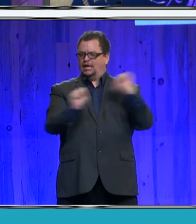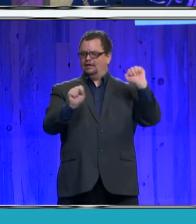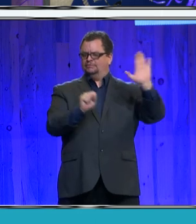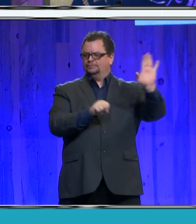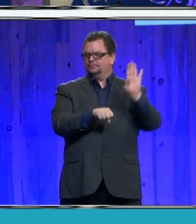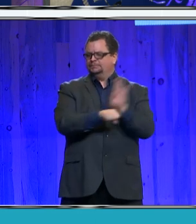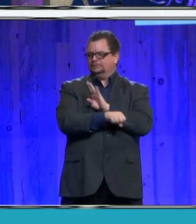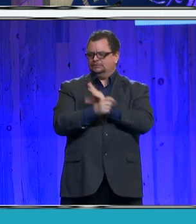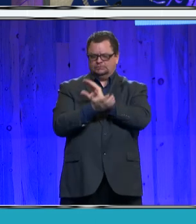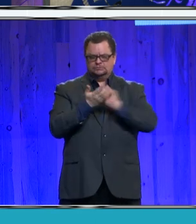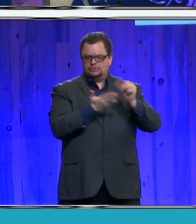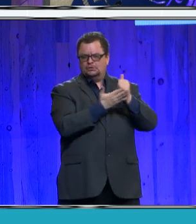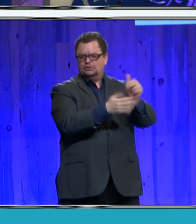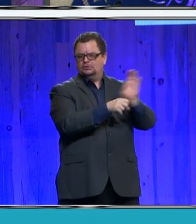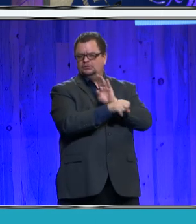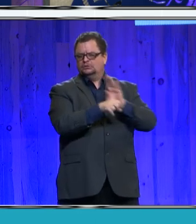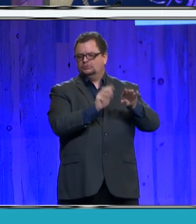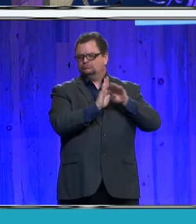saved his family.